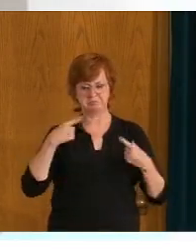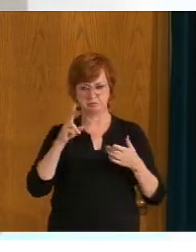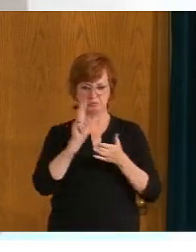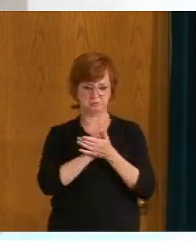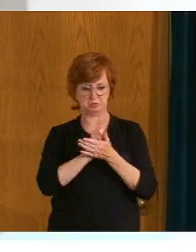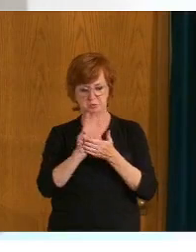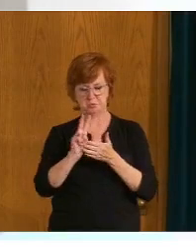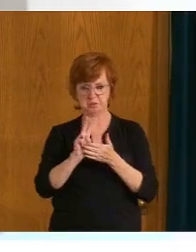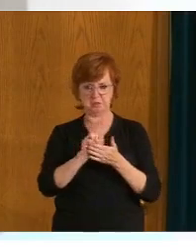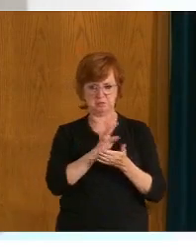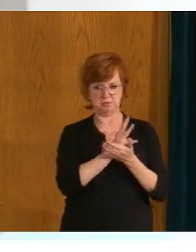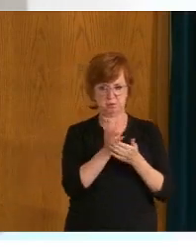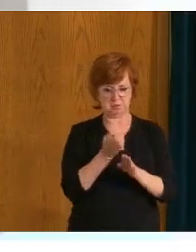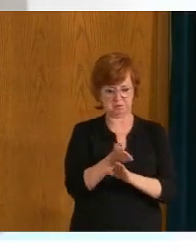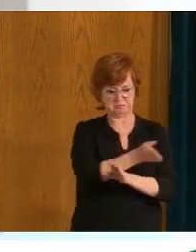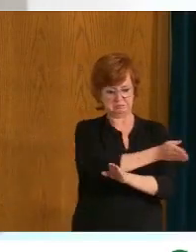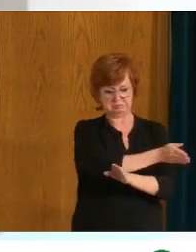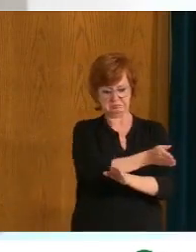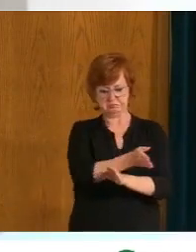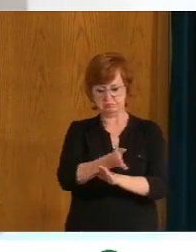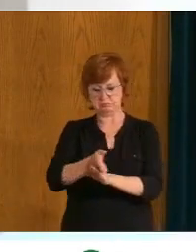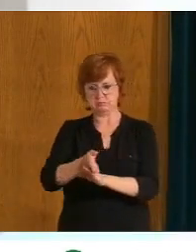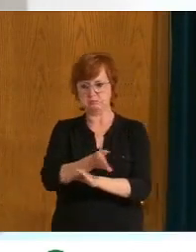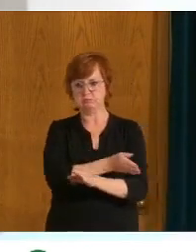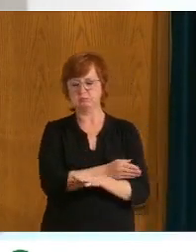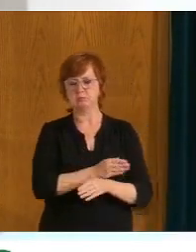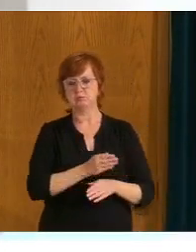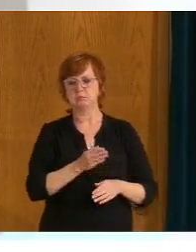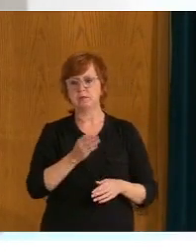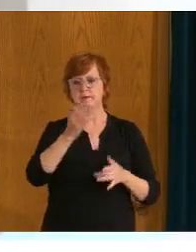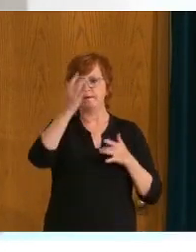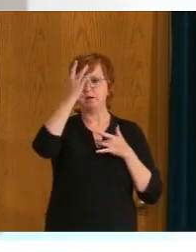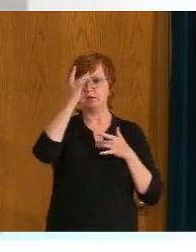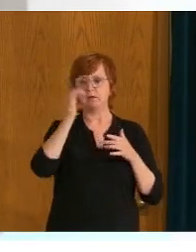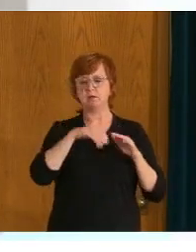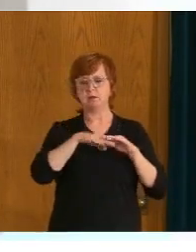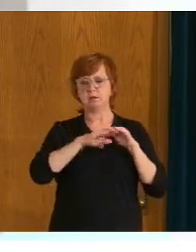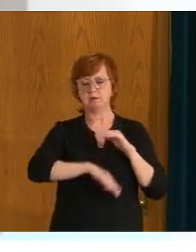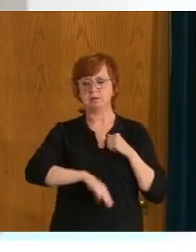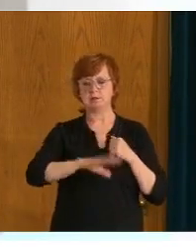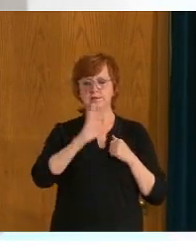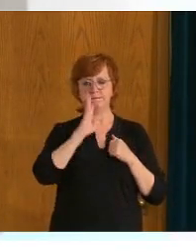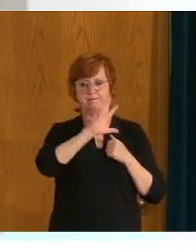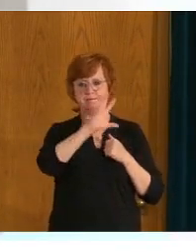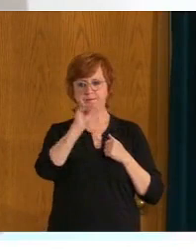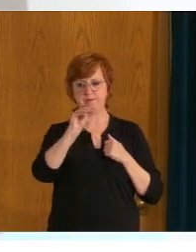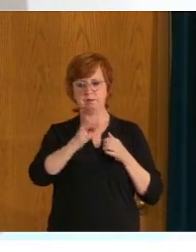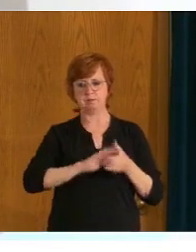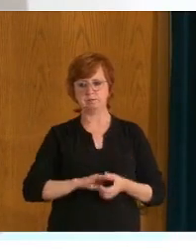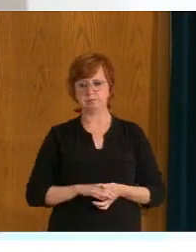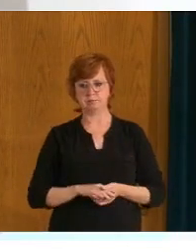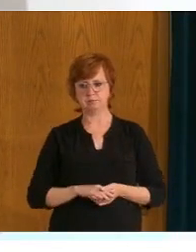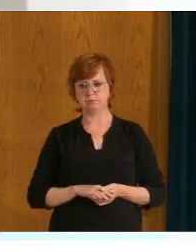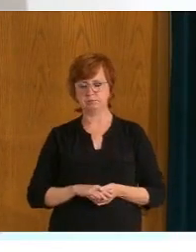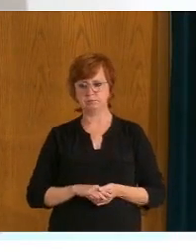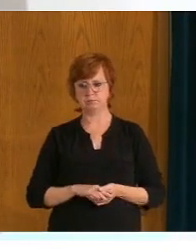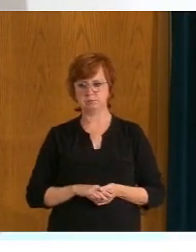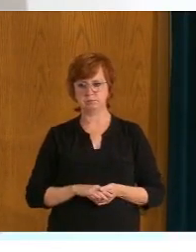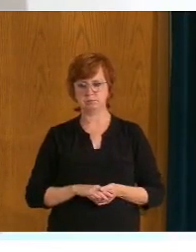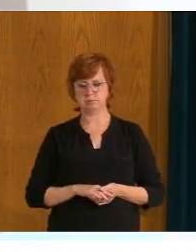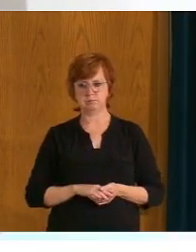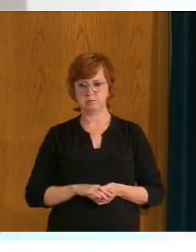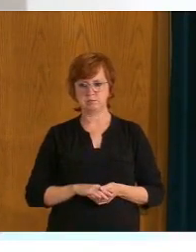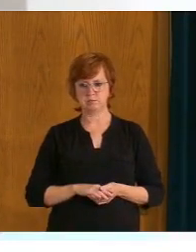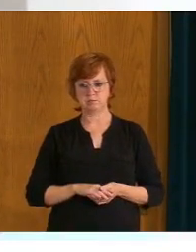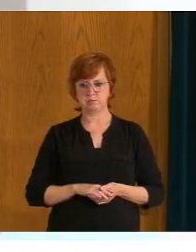weeks infectious cases are predominantly in people who are younger than 50. So, uh, you know, our vaccination rates are not